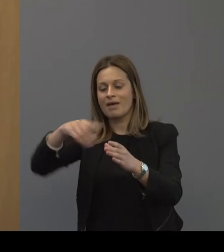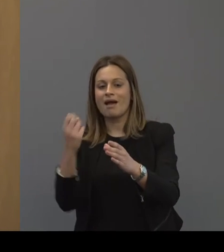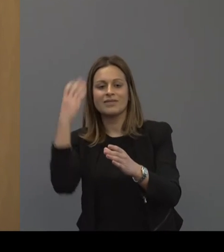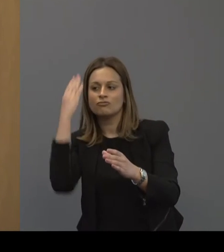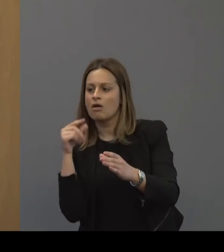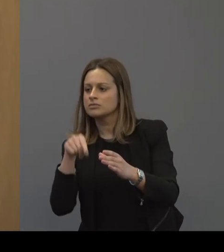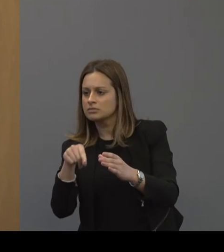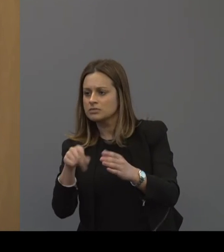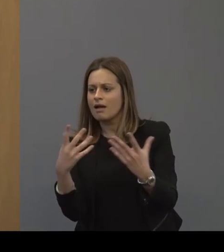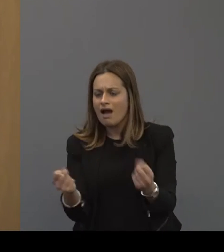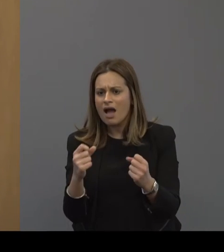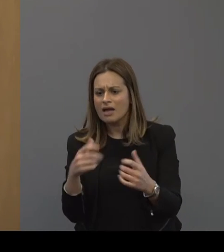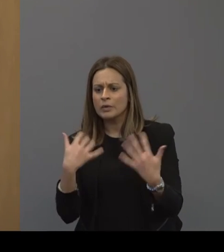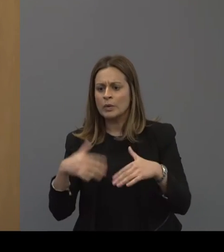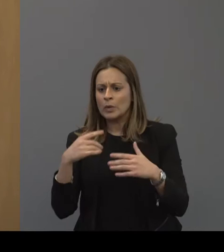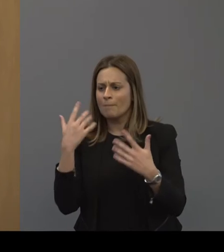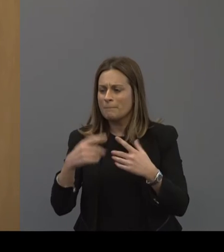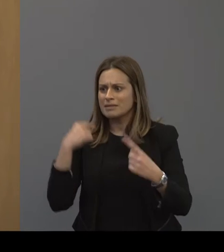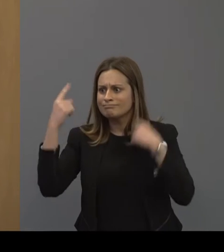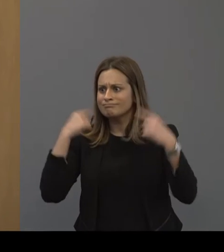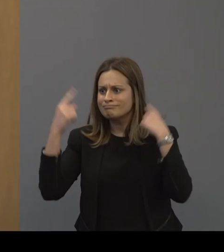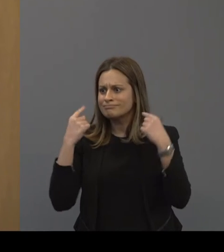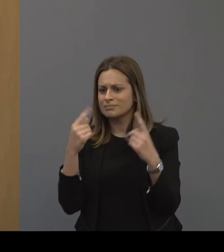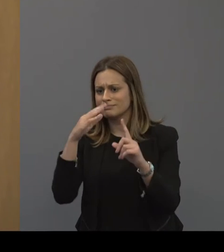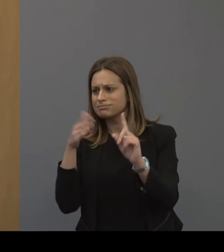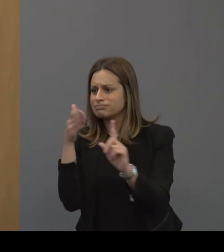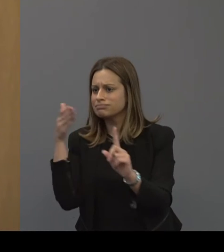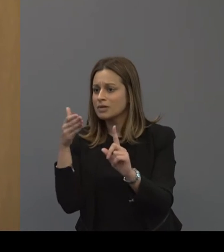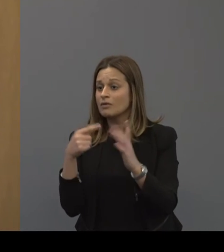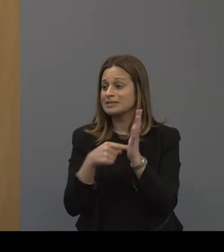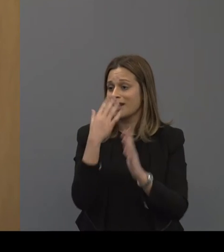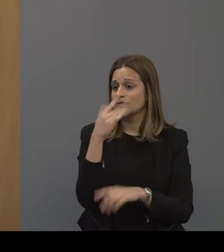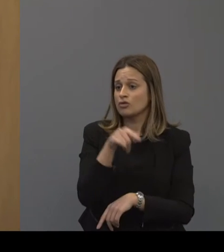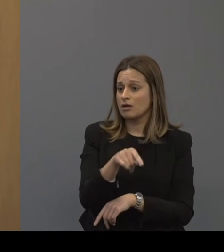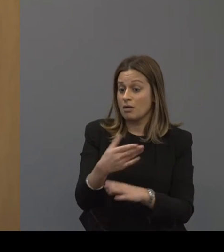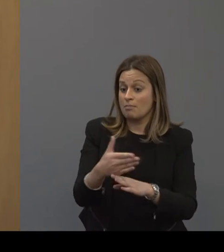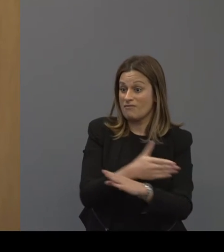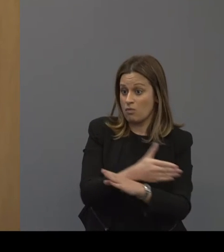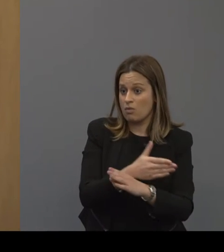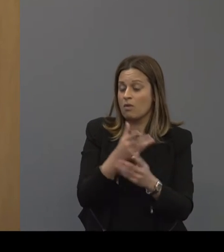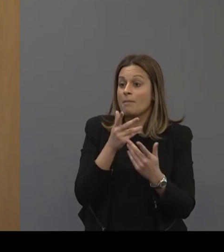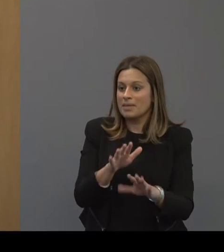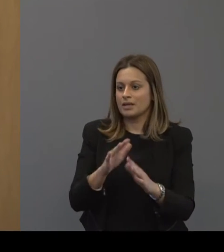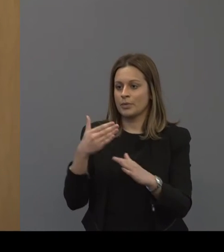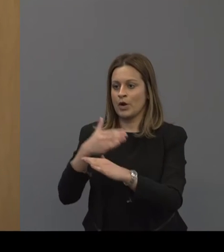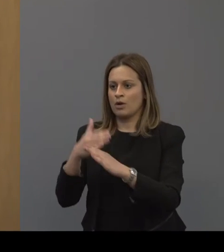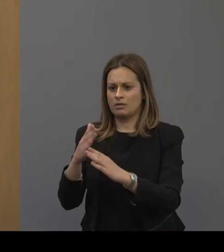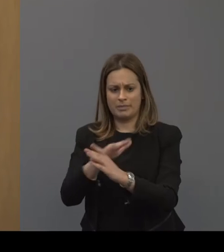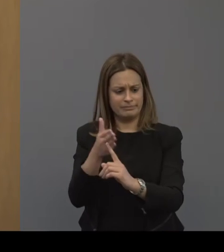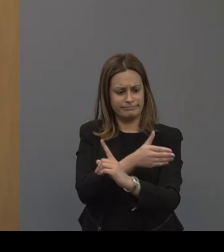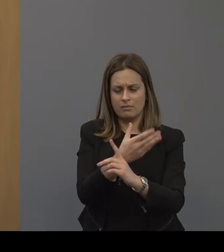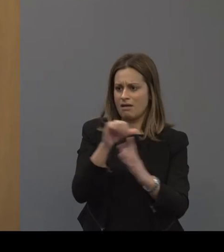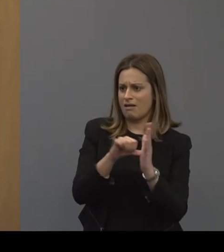hearing loss. They have indications of a high frequency hearing loss as a teenager before they've even gotten into the workplace